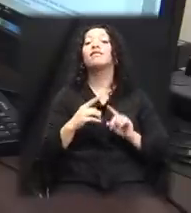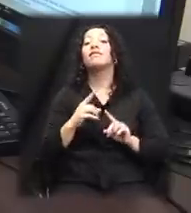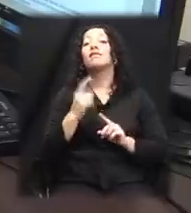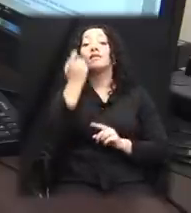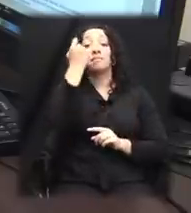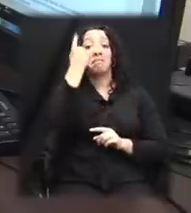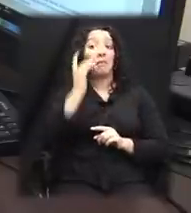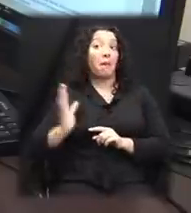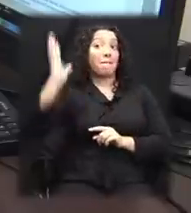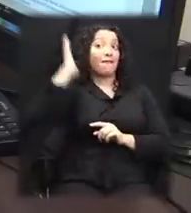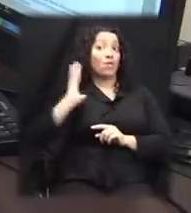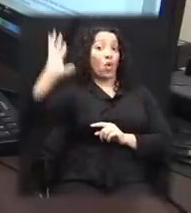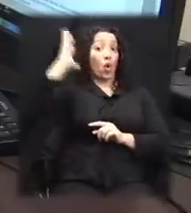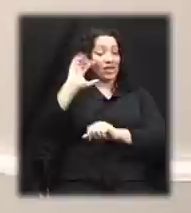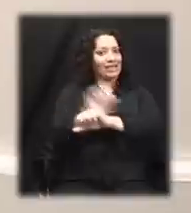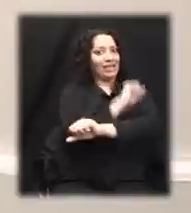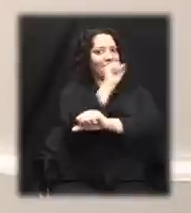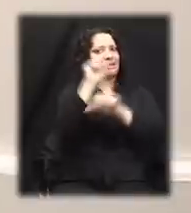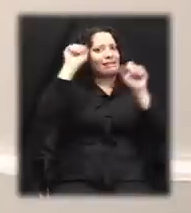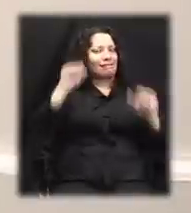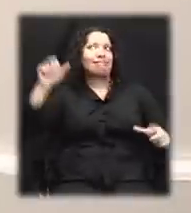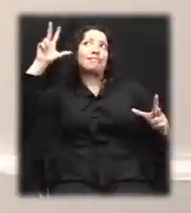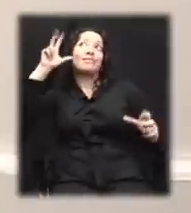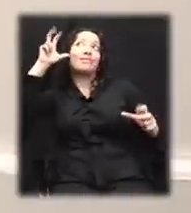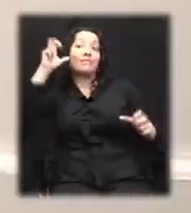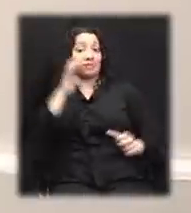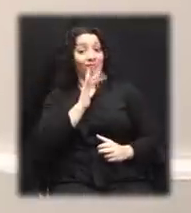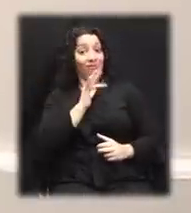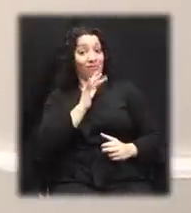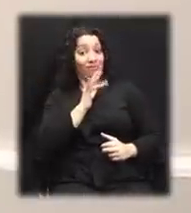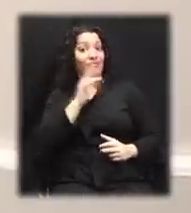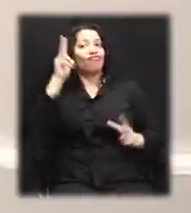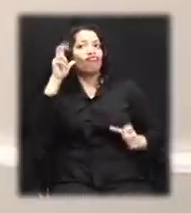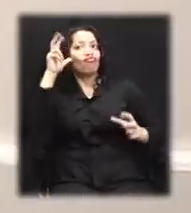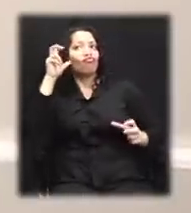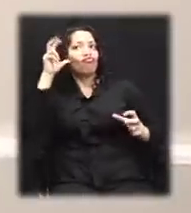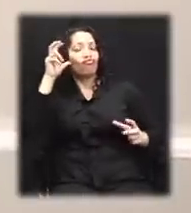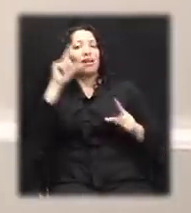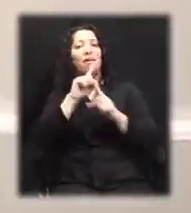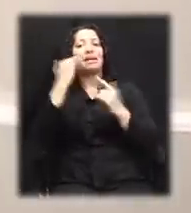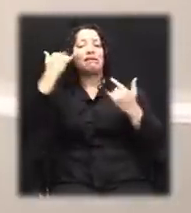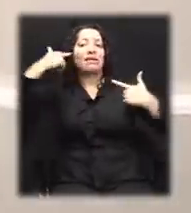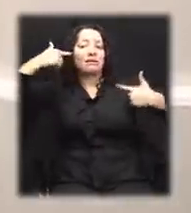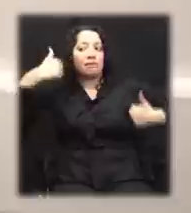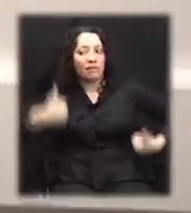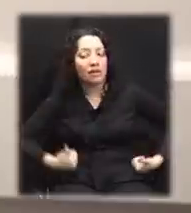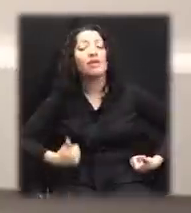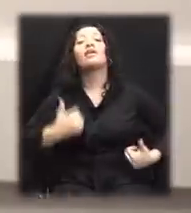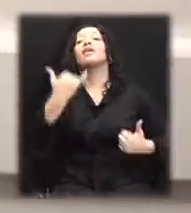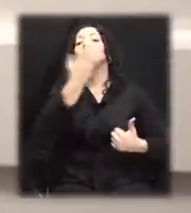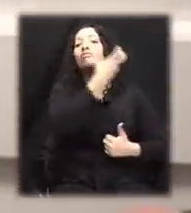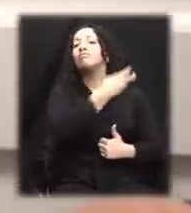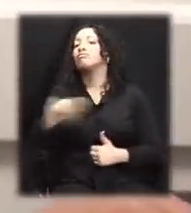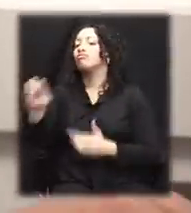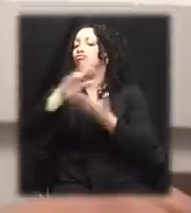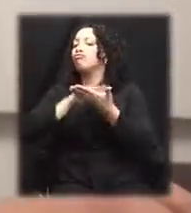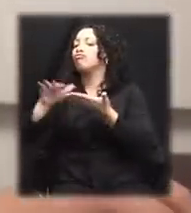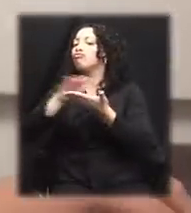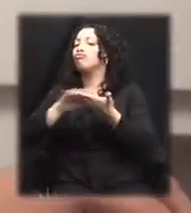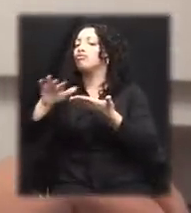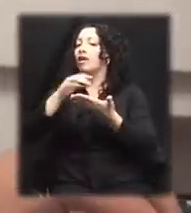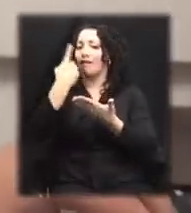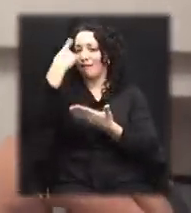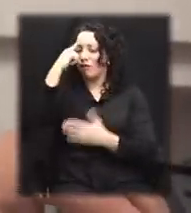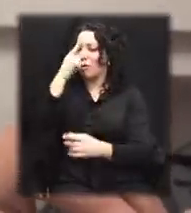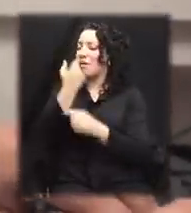Scott previously relied on voice output alone, but since his hearing loss has progressed, he uses the braille display as well